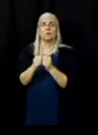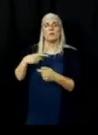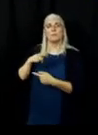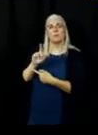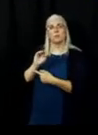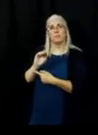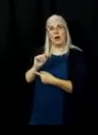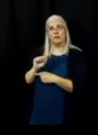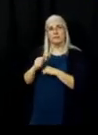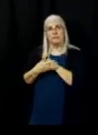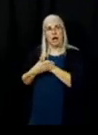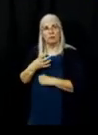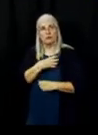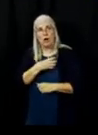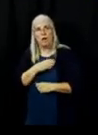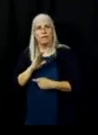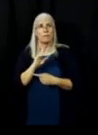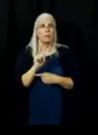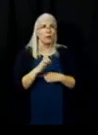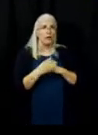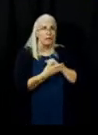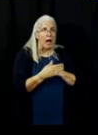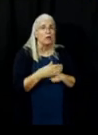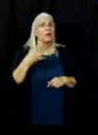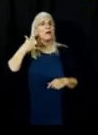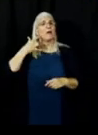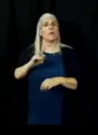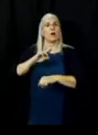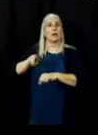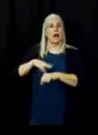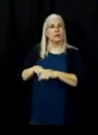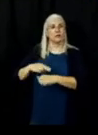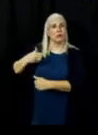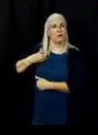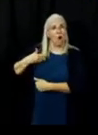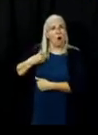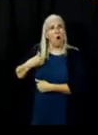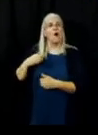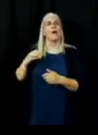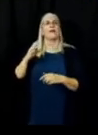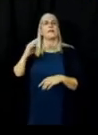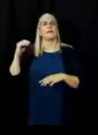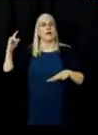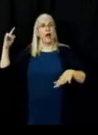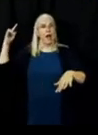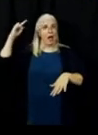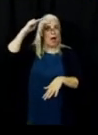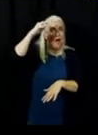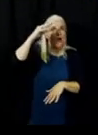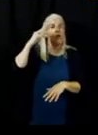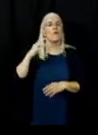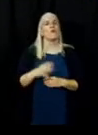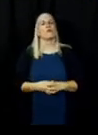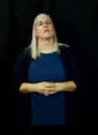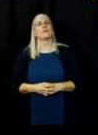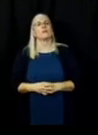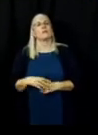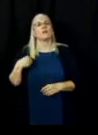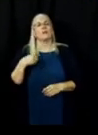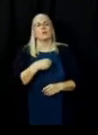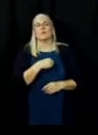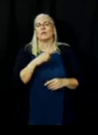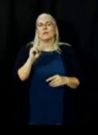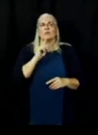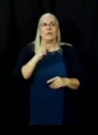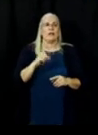Guard assisting us with crews and with air assets. Lastly, thank you to all the citizens of Plumas County, Butte County